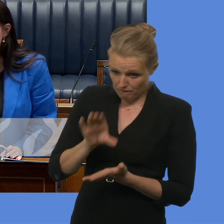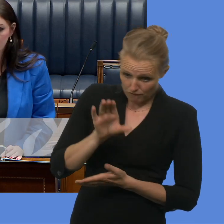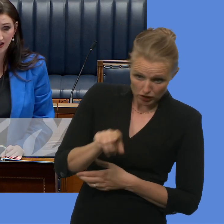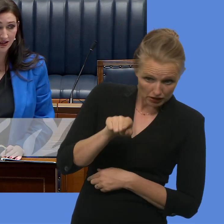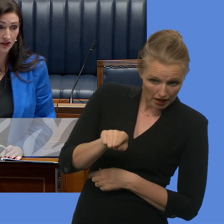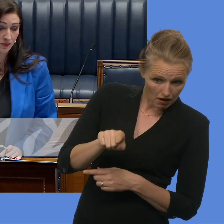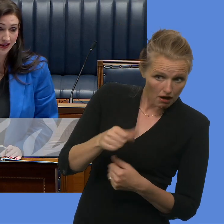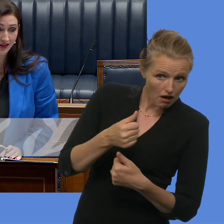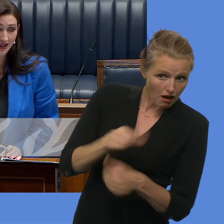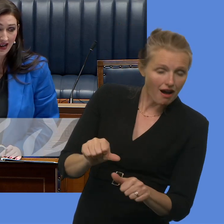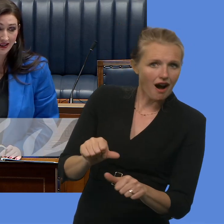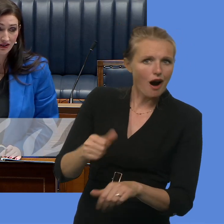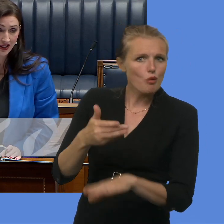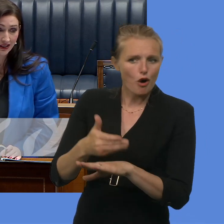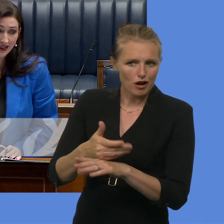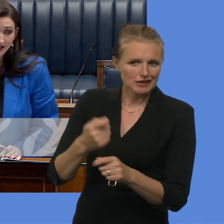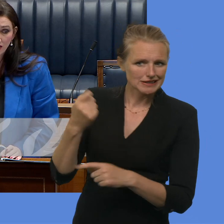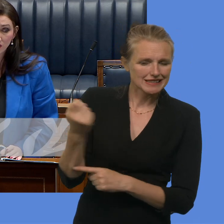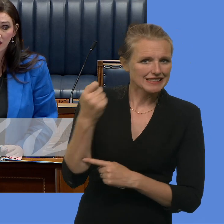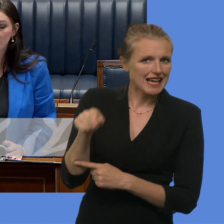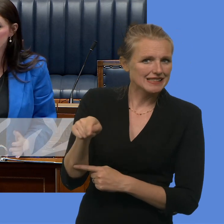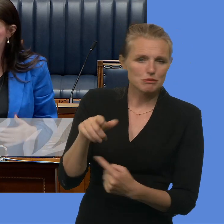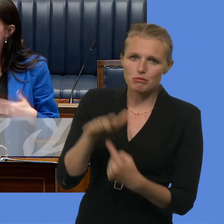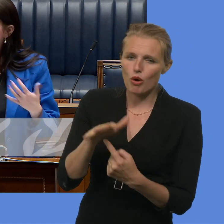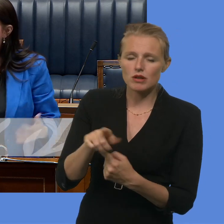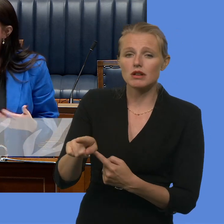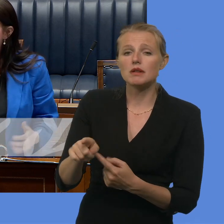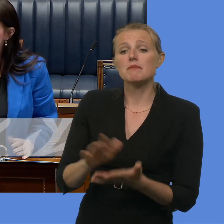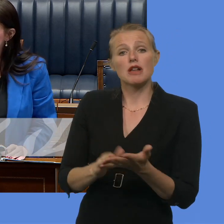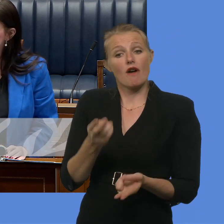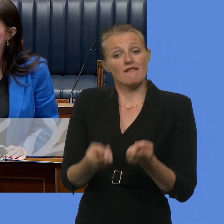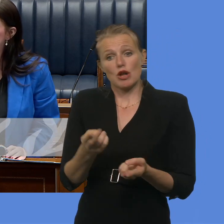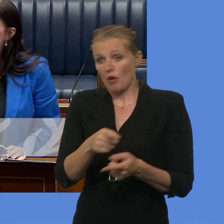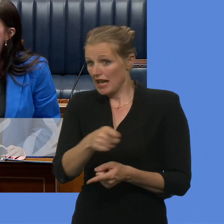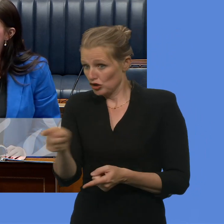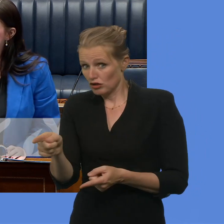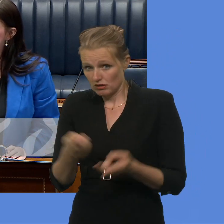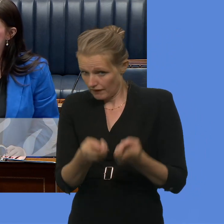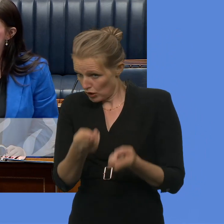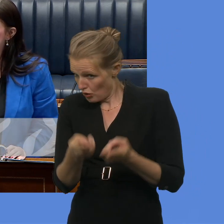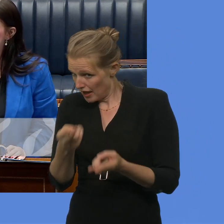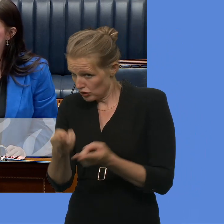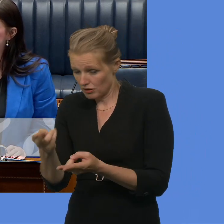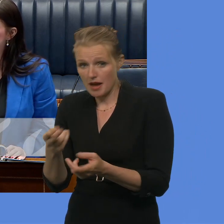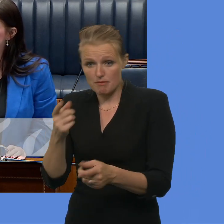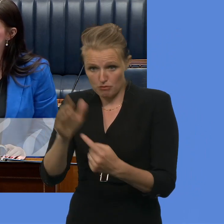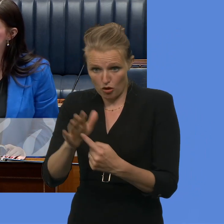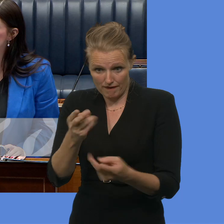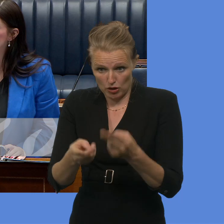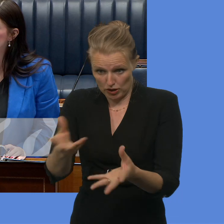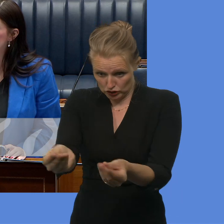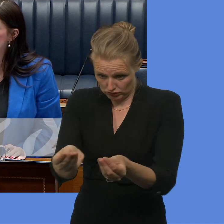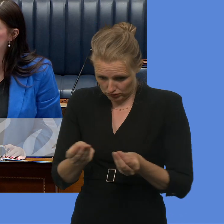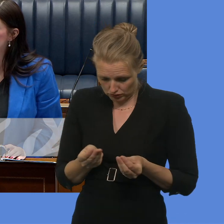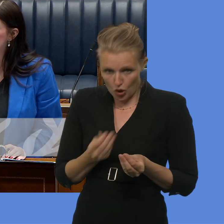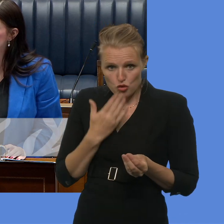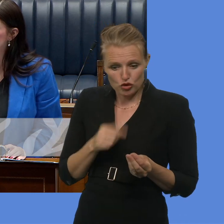monitor this on a continuous basis, and the critical thing is that those evaluations are weaved into our consideration of the way forward in terms of